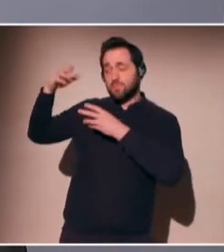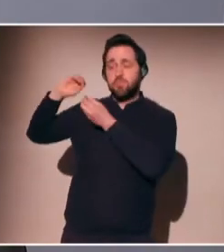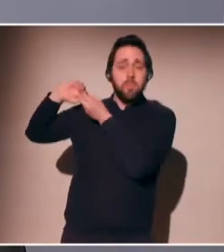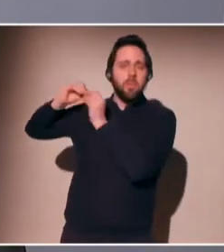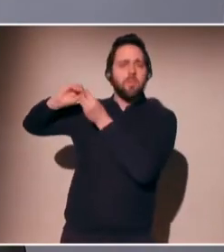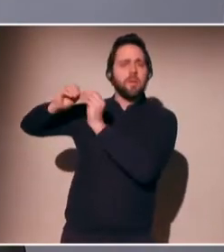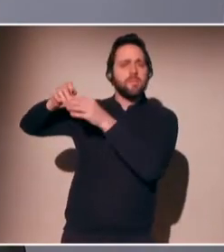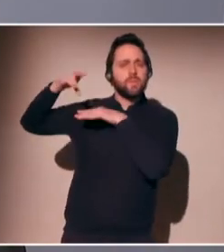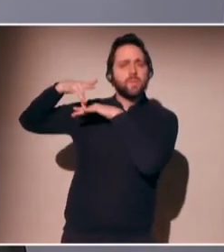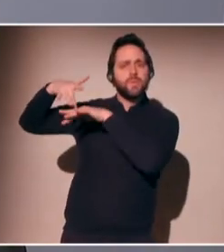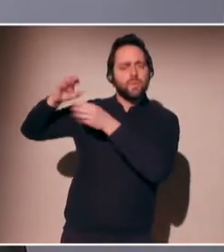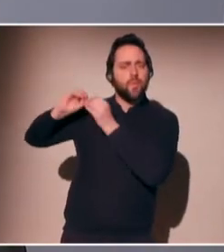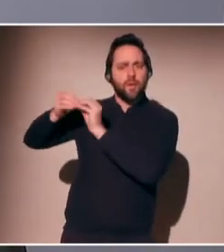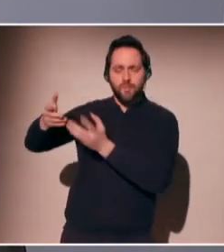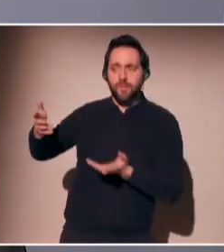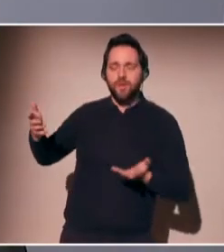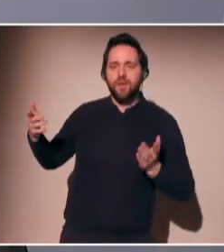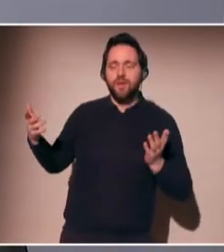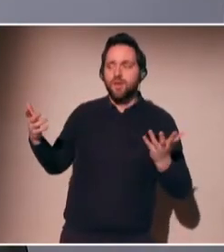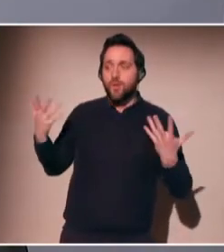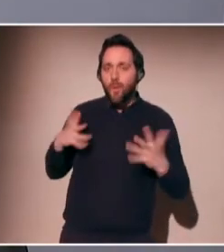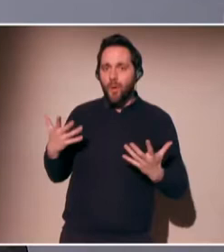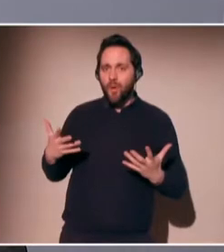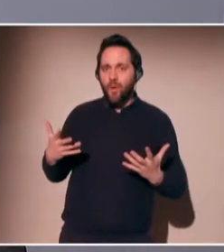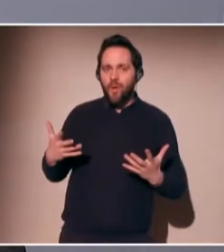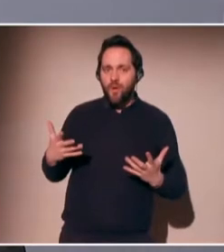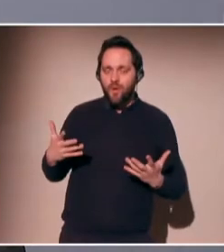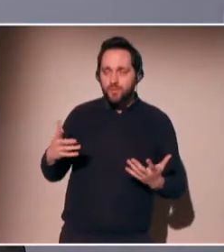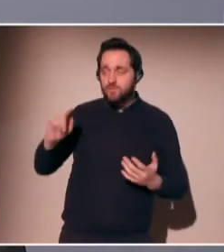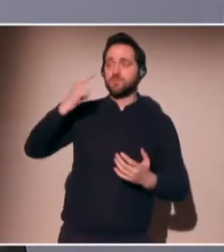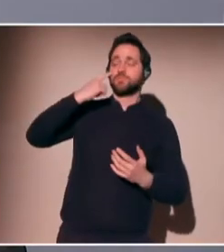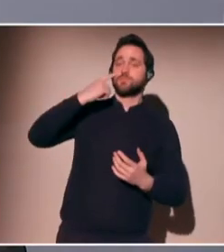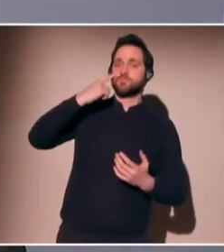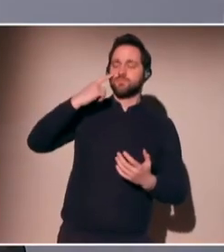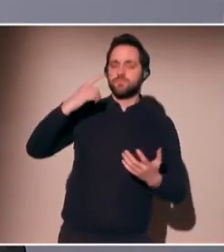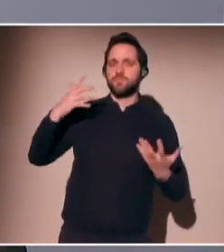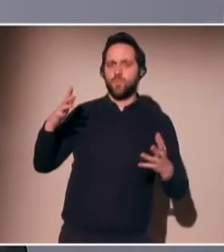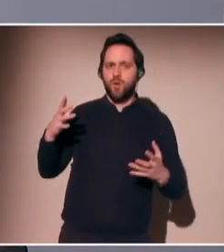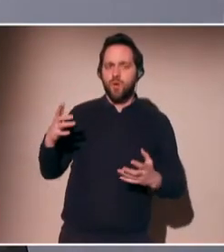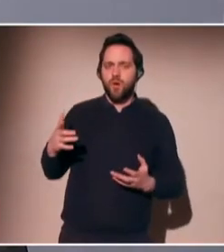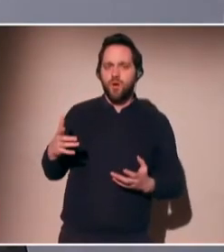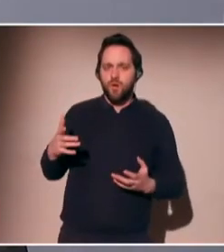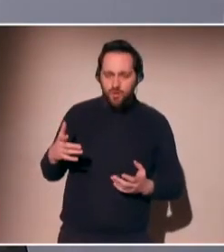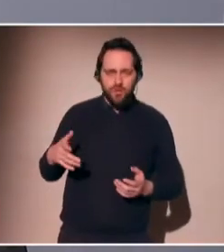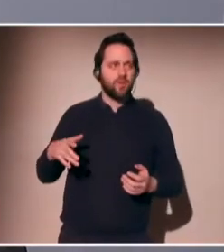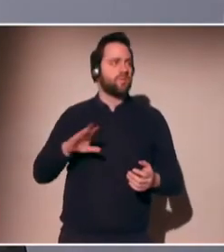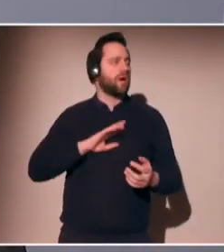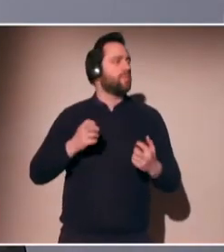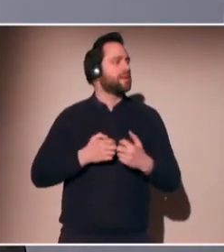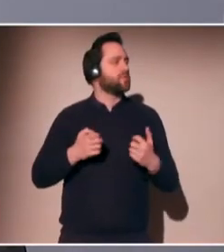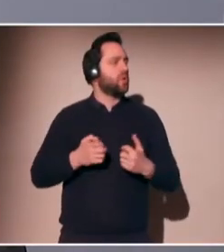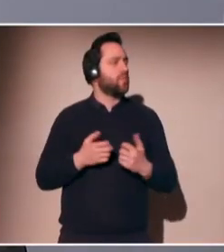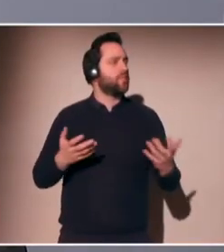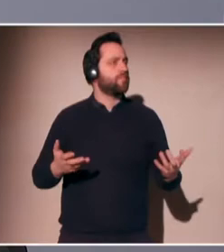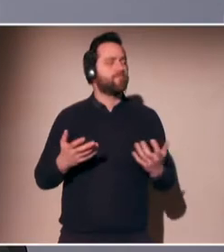times decisions are made about you, what offers you'll get for credit cards or not, what job offers you'll get and so forth. All